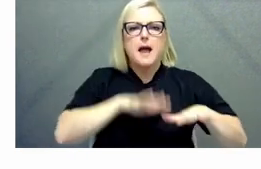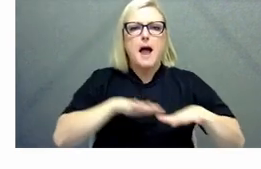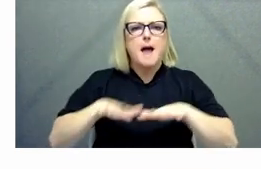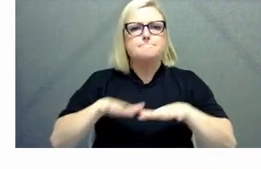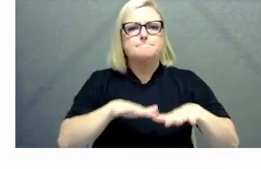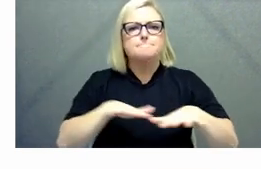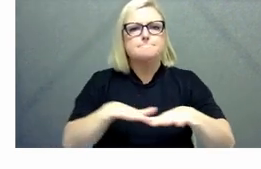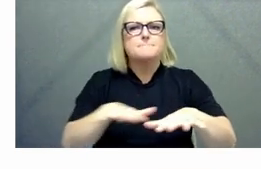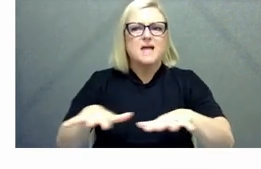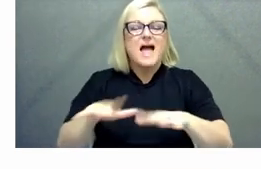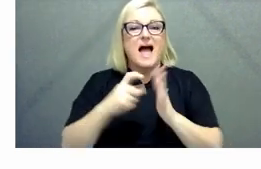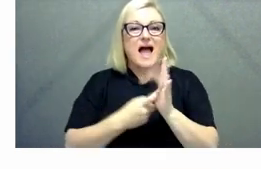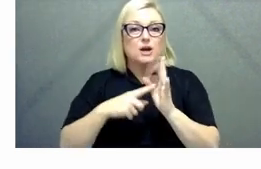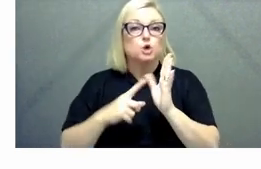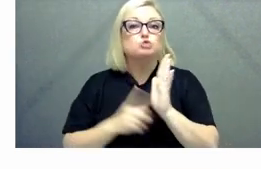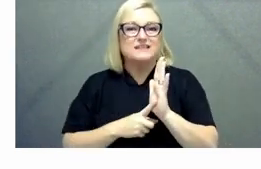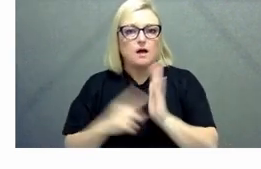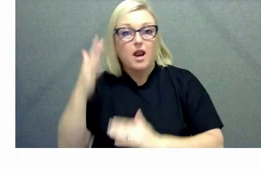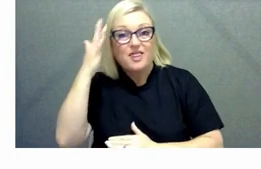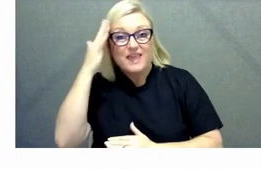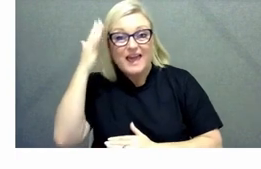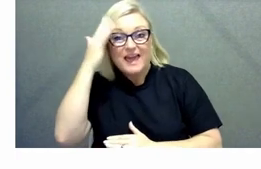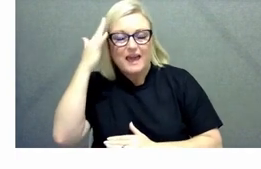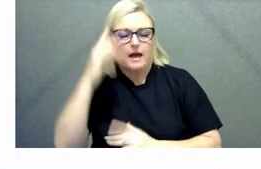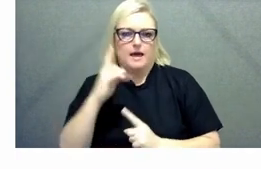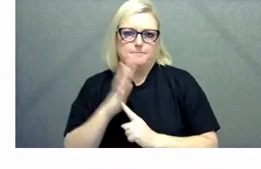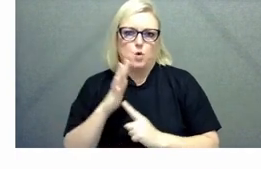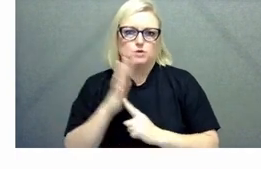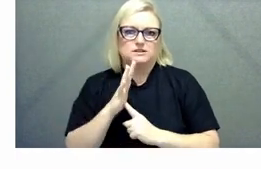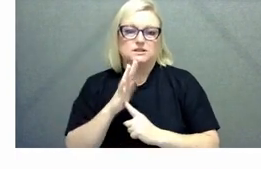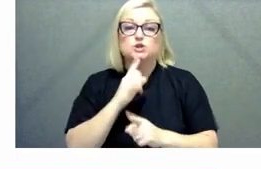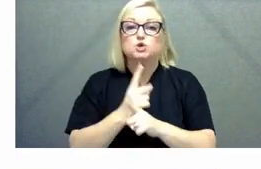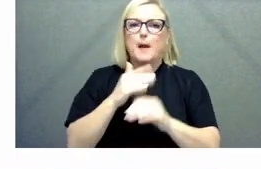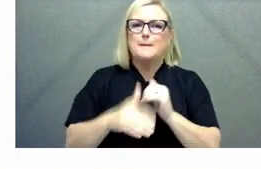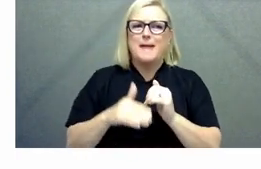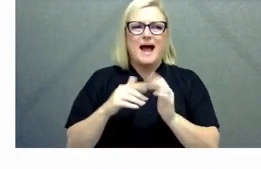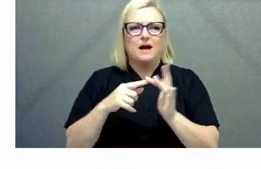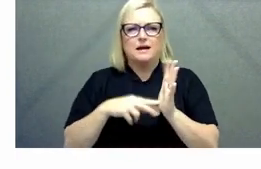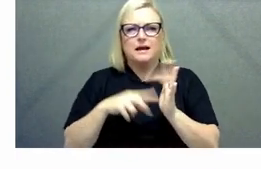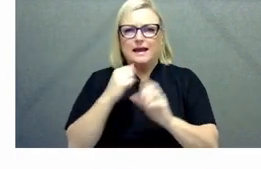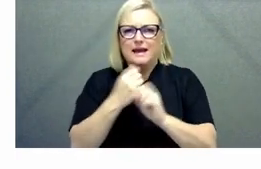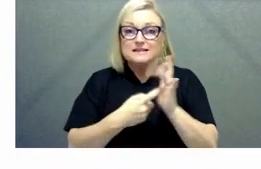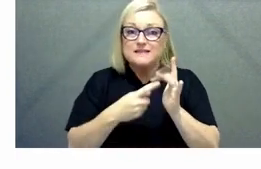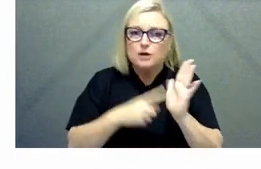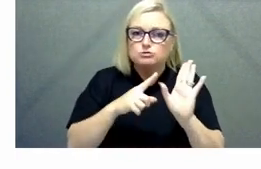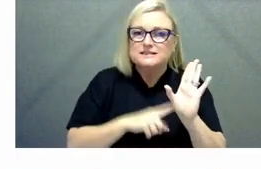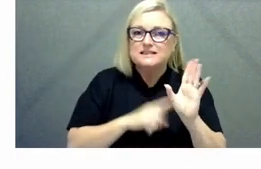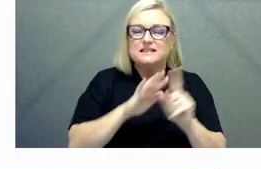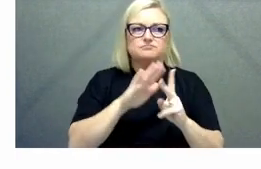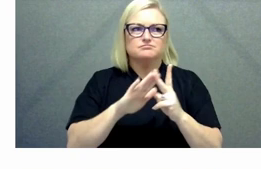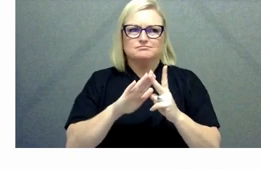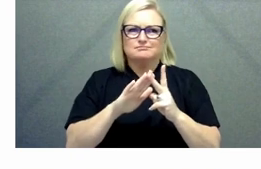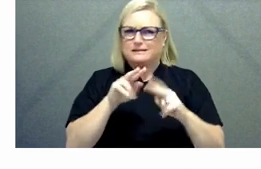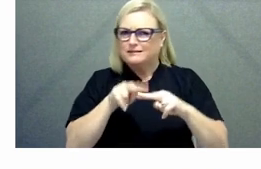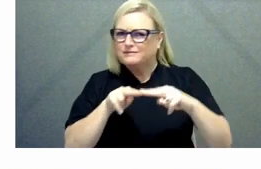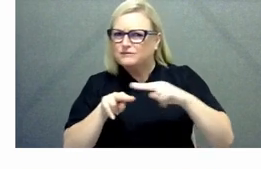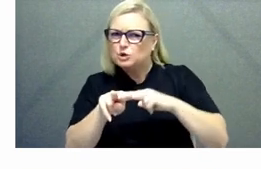really important and I think when we talk about integrity and we talk about dealing with uncertainty and pressure um sometimes it could we could be